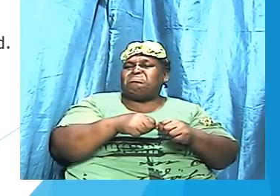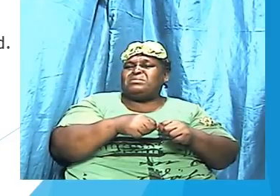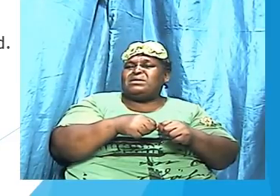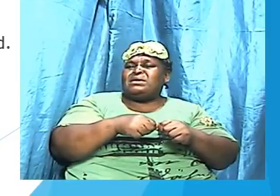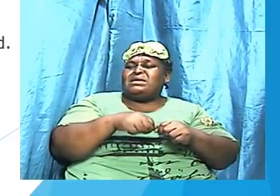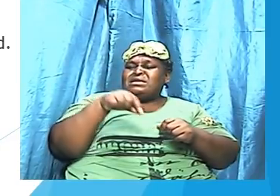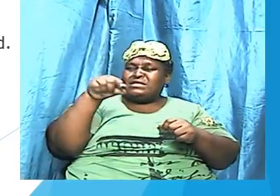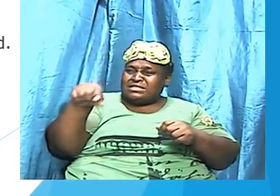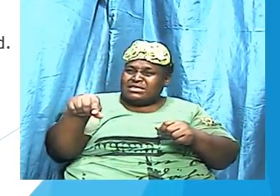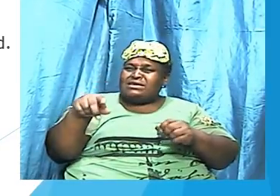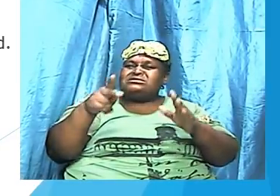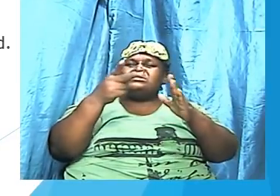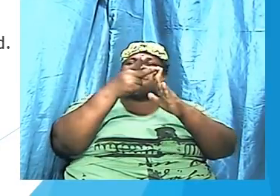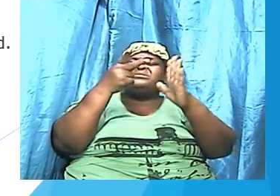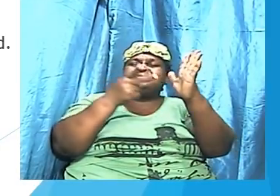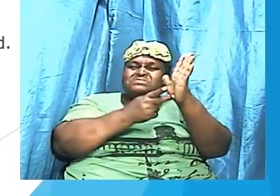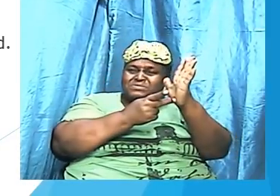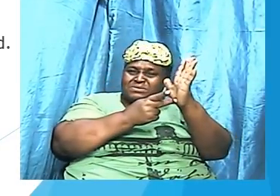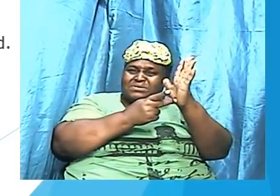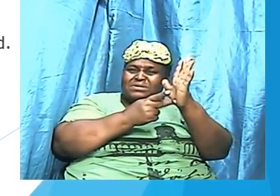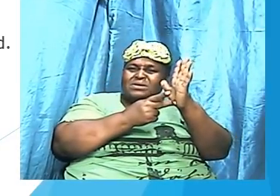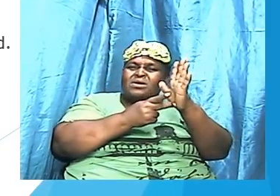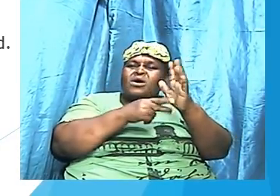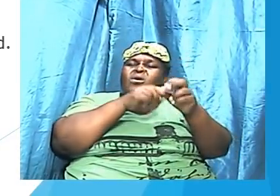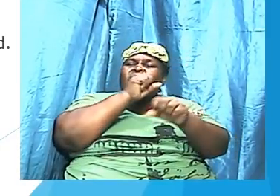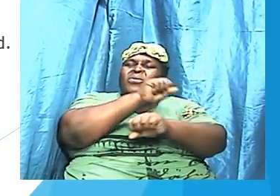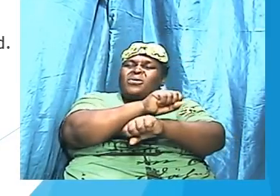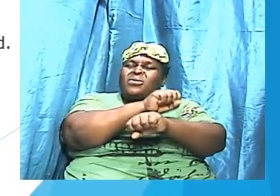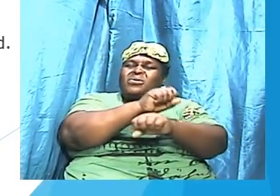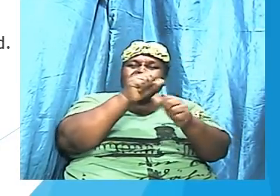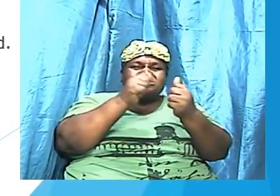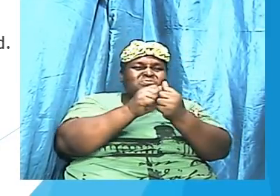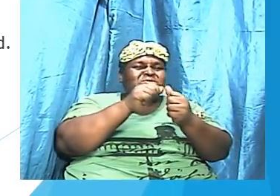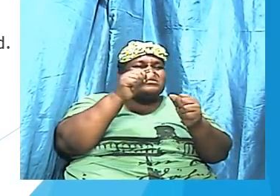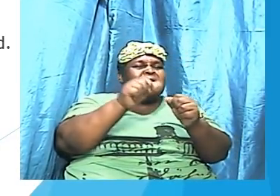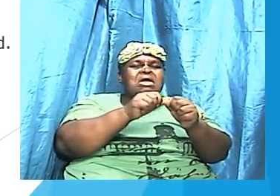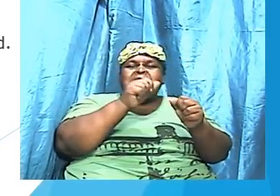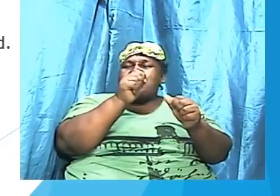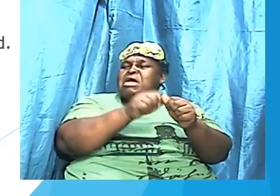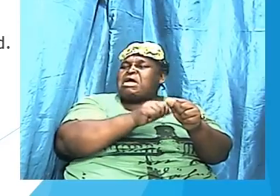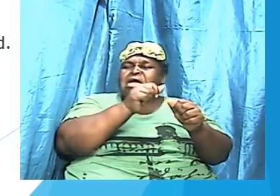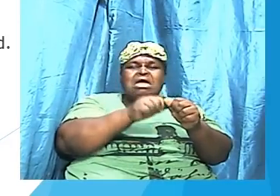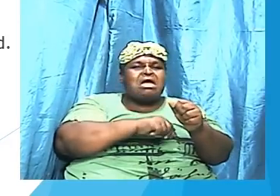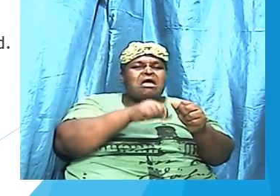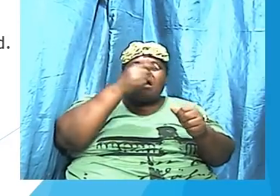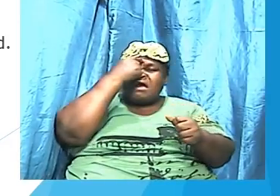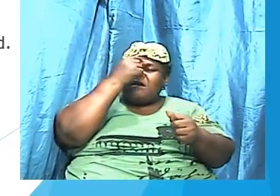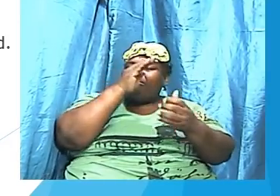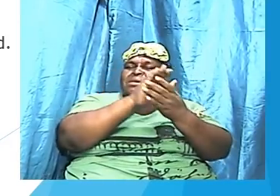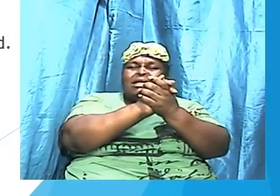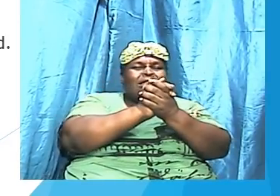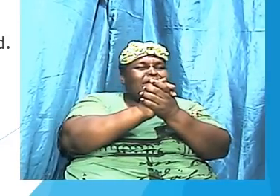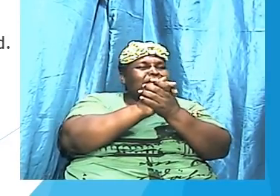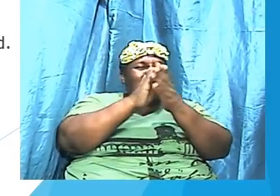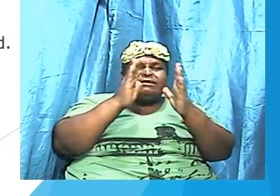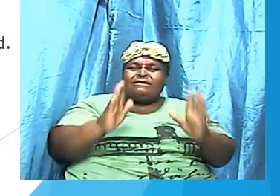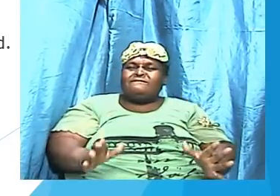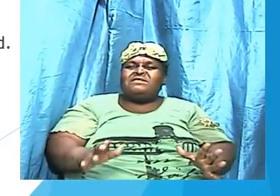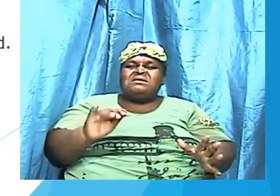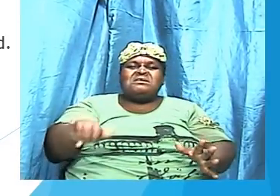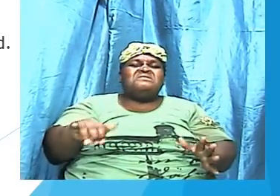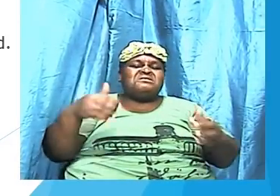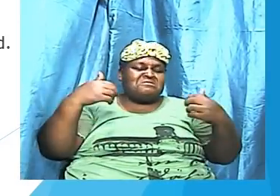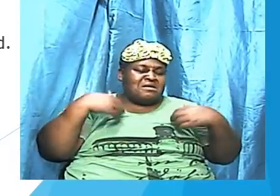this principle works with every single believer that have the spirit of